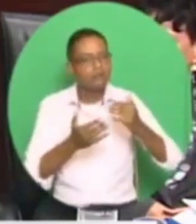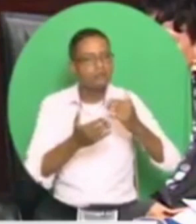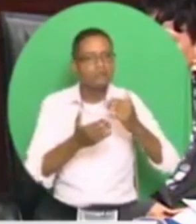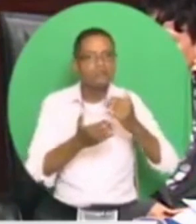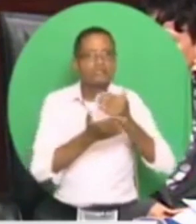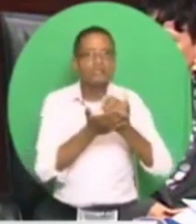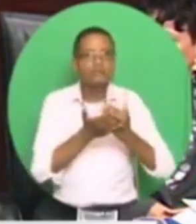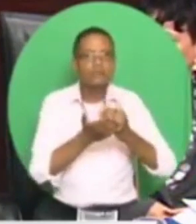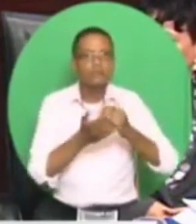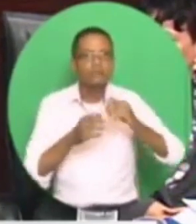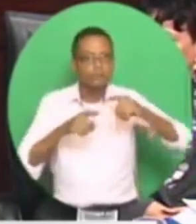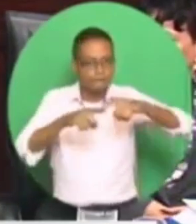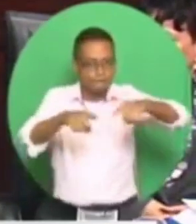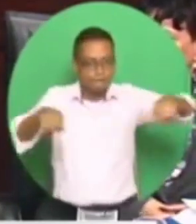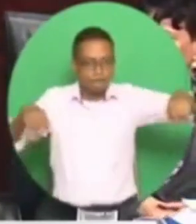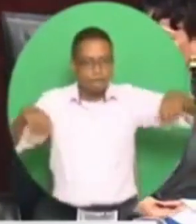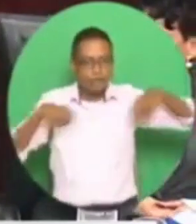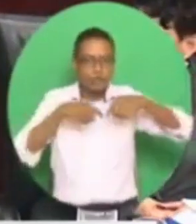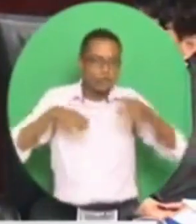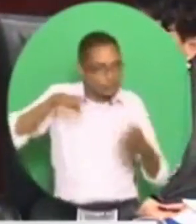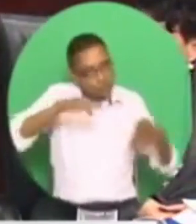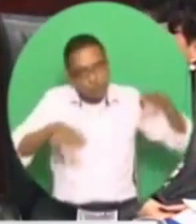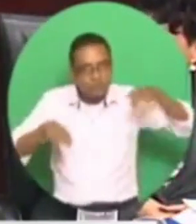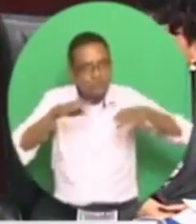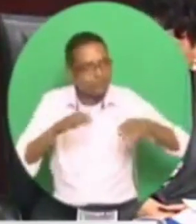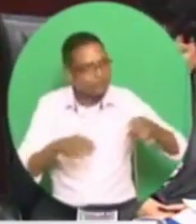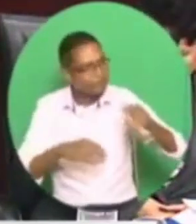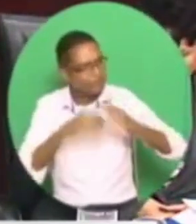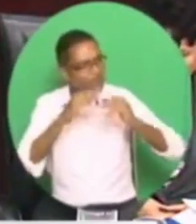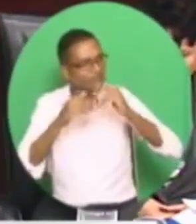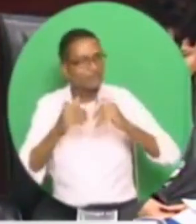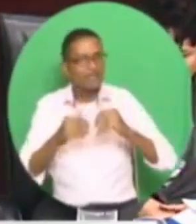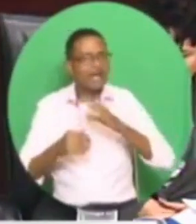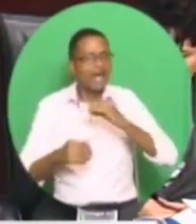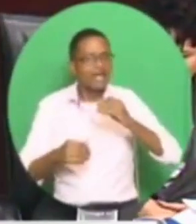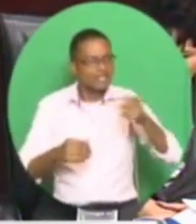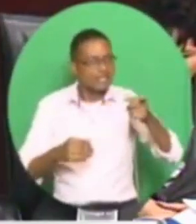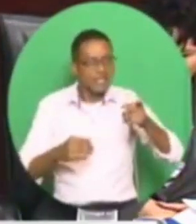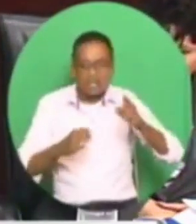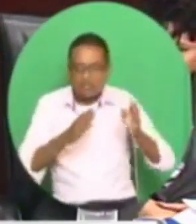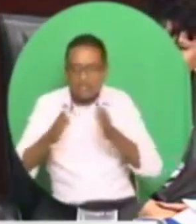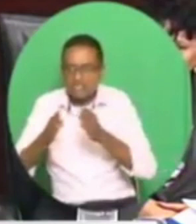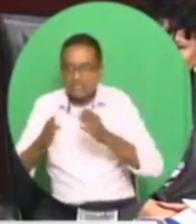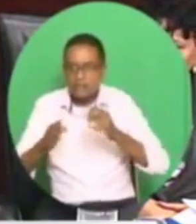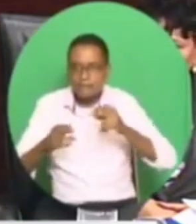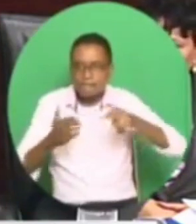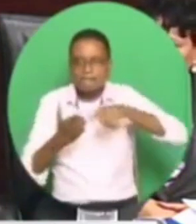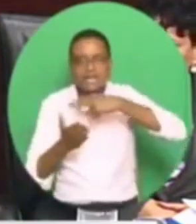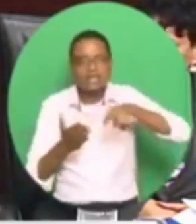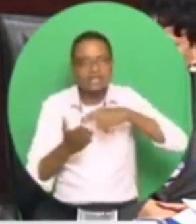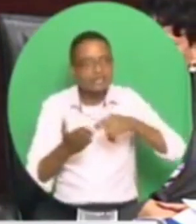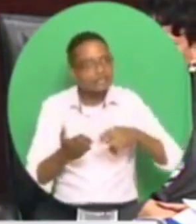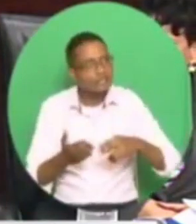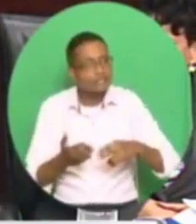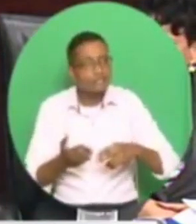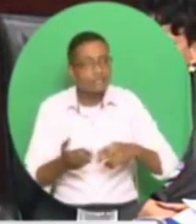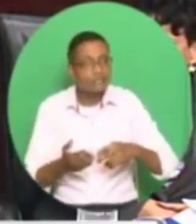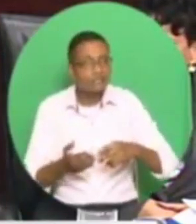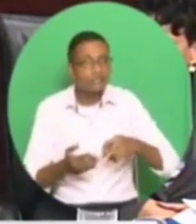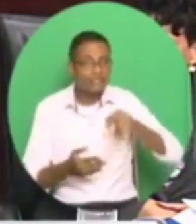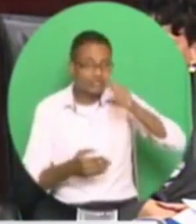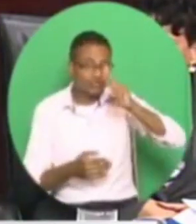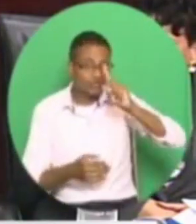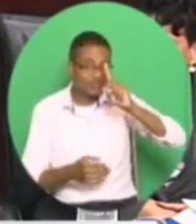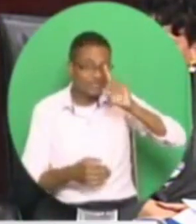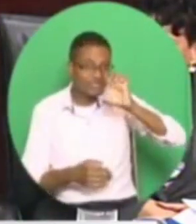and they're organizing FET. They have a July 14th, Madam Speaker, 2019. Would you believe Udicot puts out an ad in the